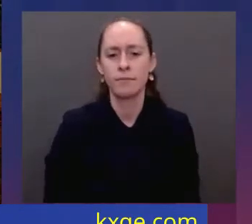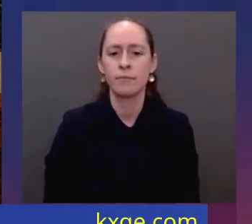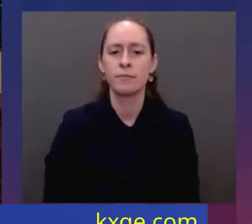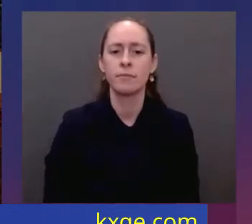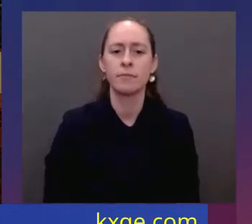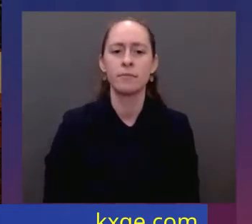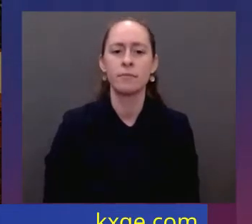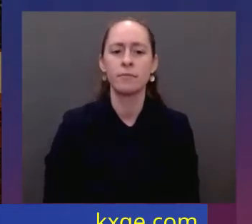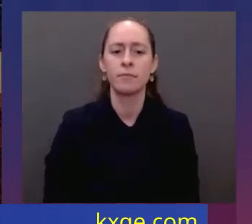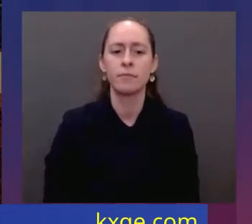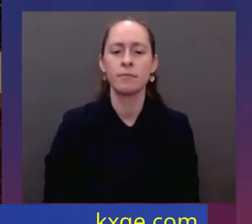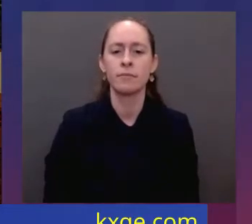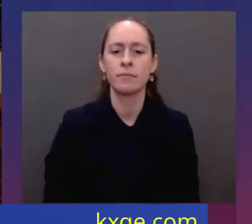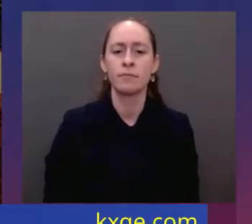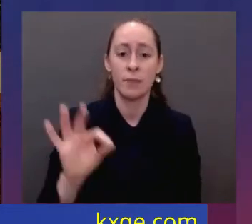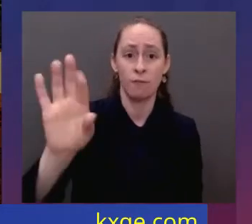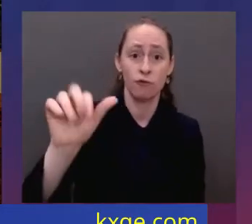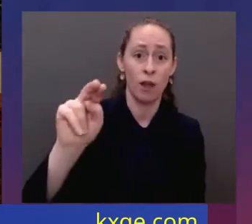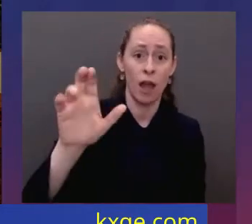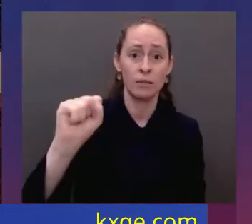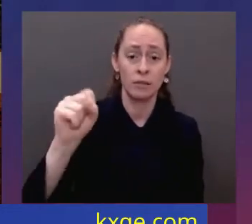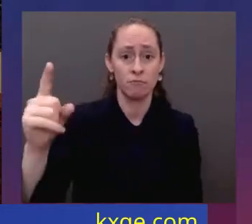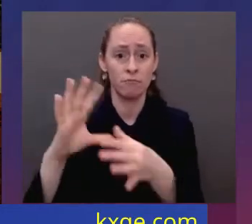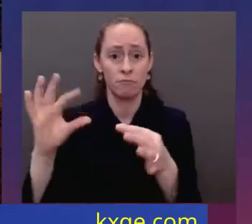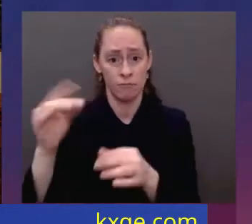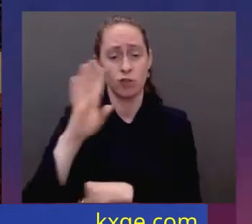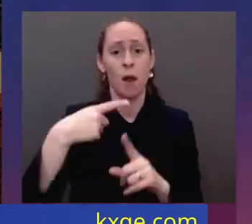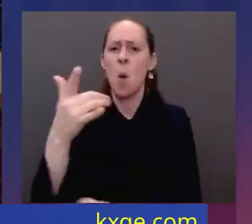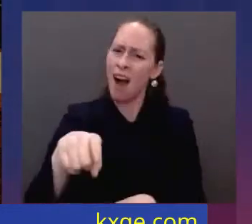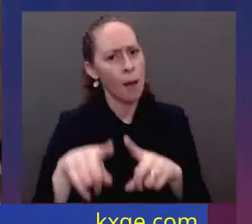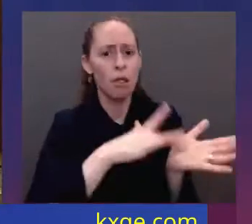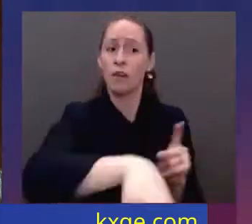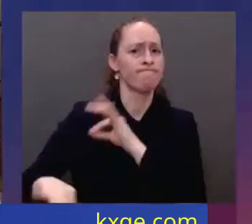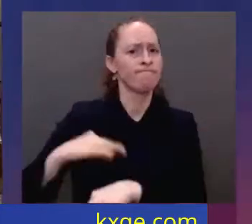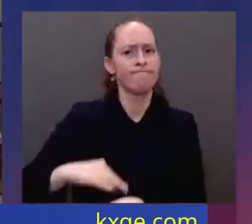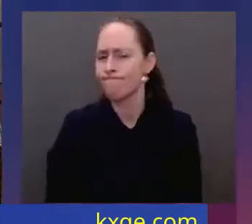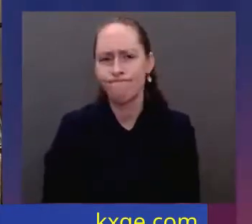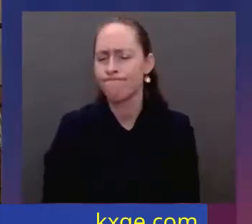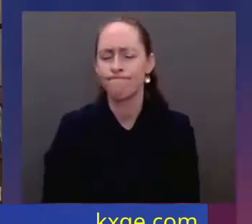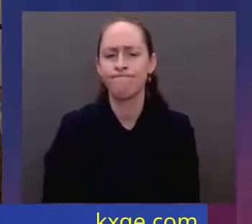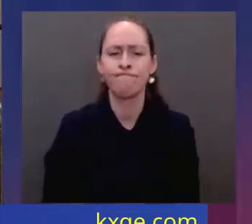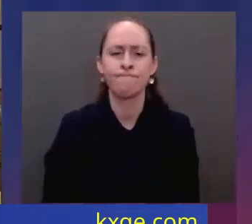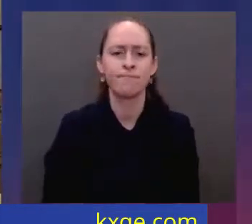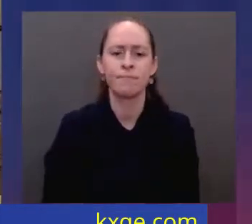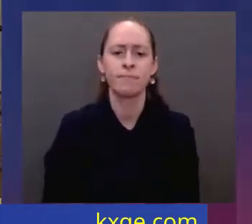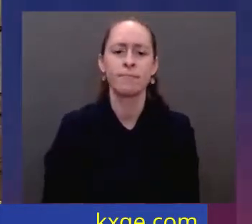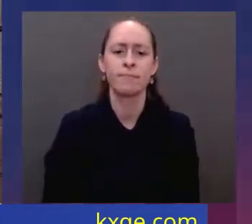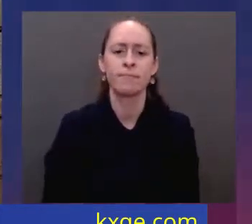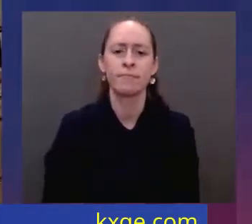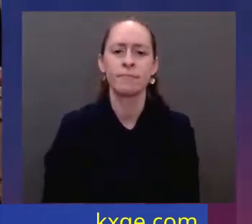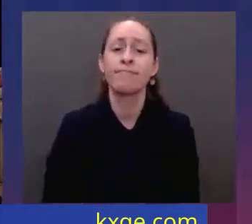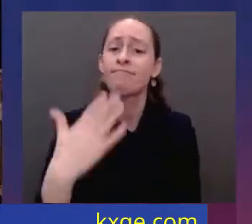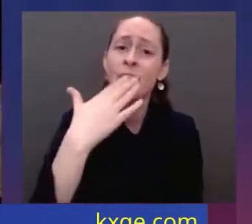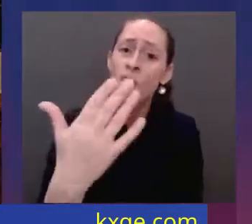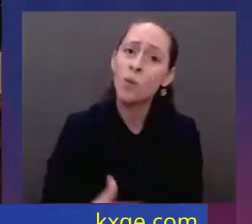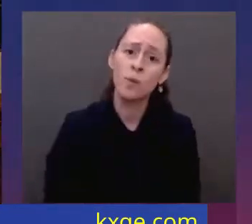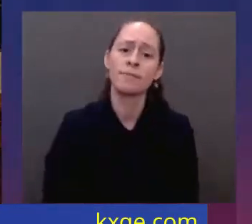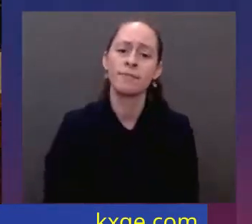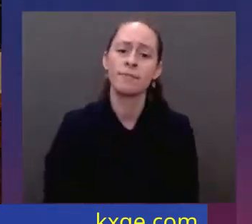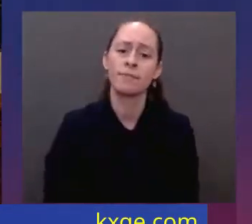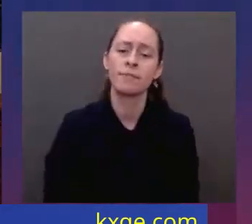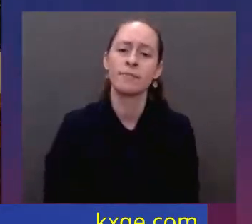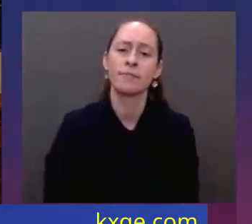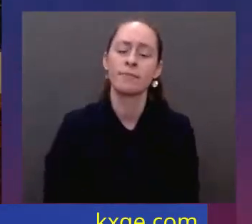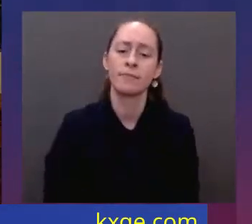platforms accountable for the national experiment they're conducting on our children for profit. Thank you for the courage you showed. It's time to strengthen